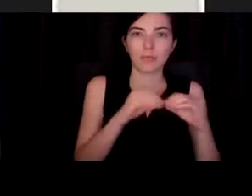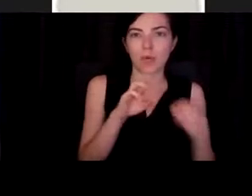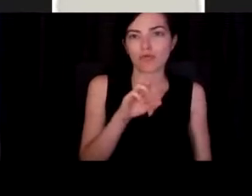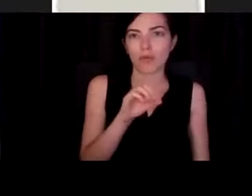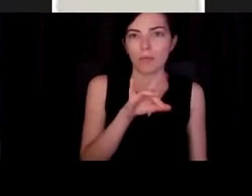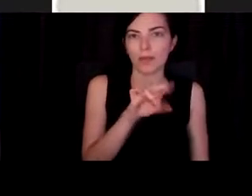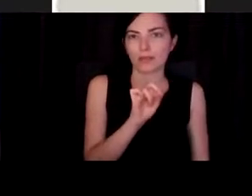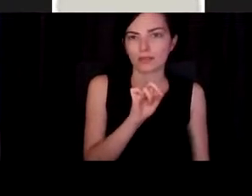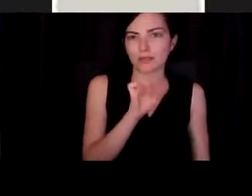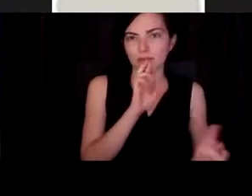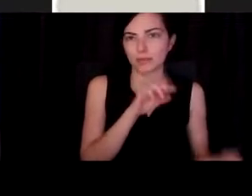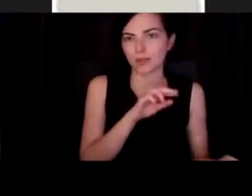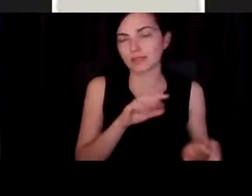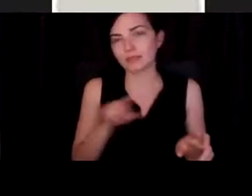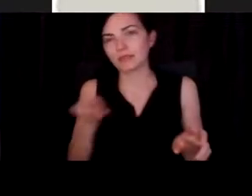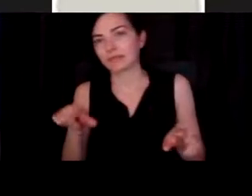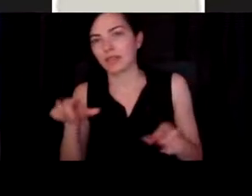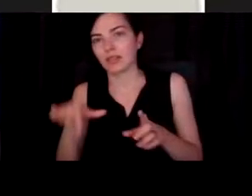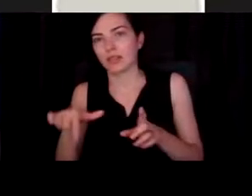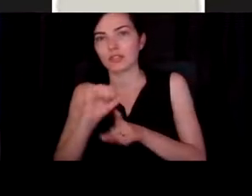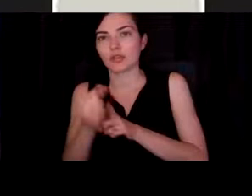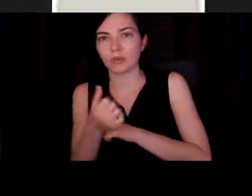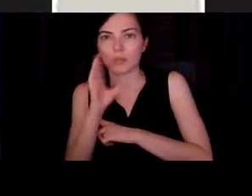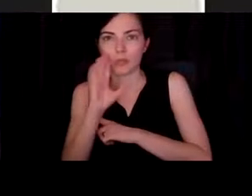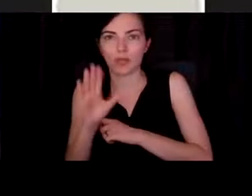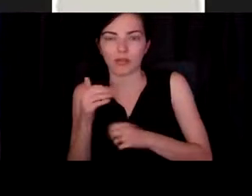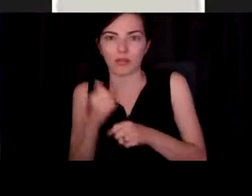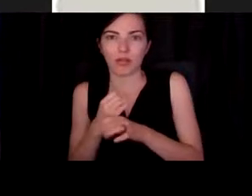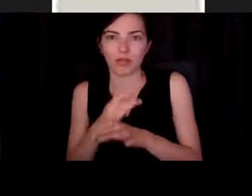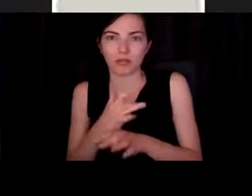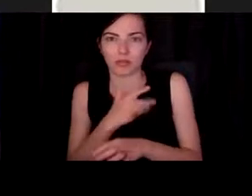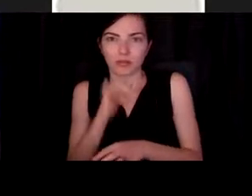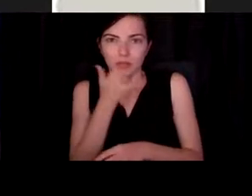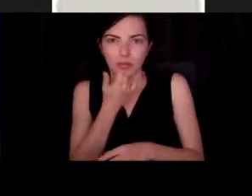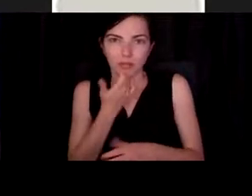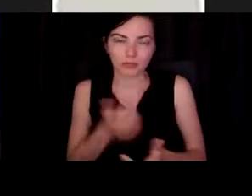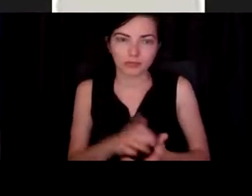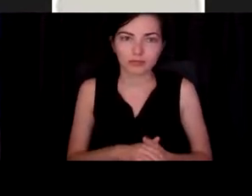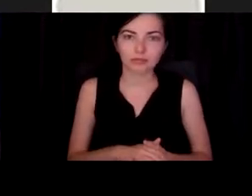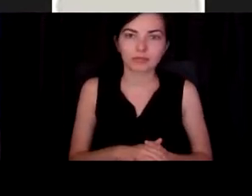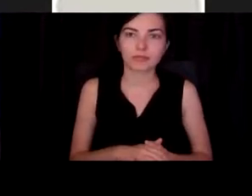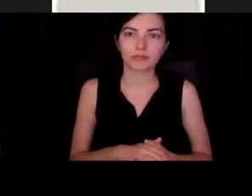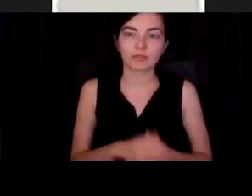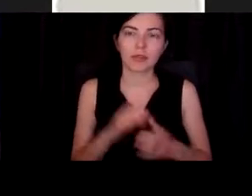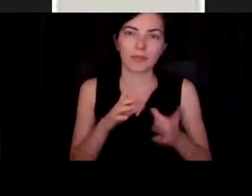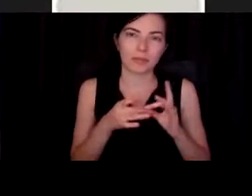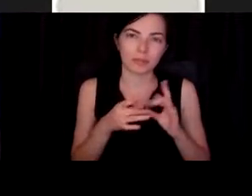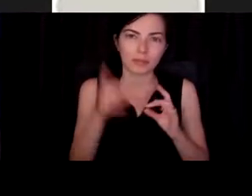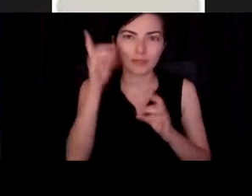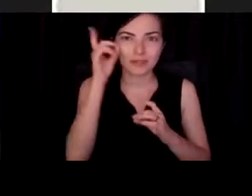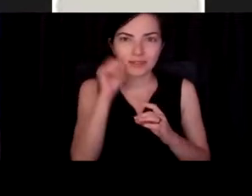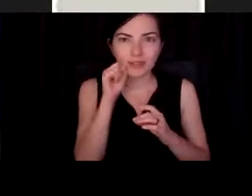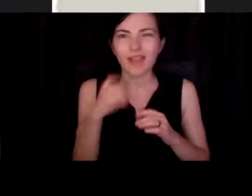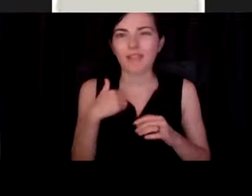So, um, so that's one area that we're really looking into. And I mentioned, you know, the Down syndrome is also, there's a notch one mutation that